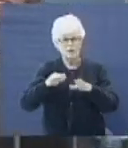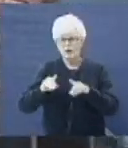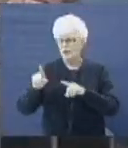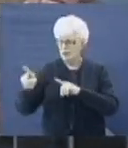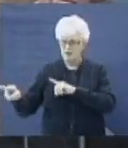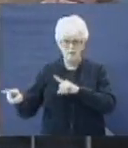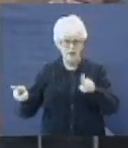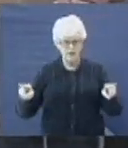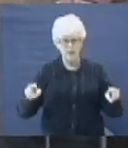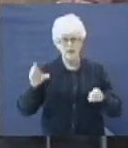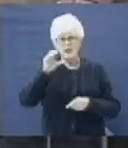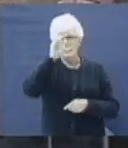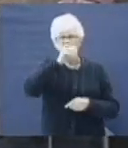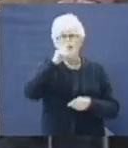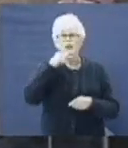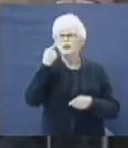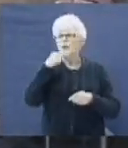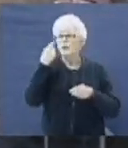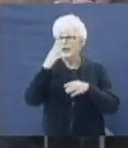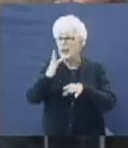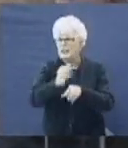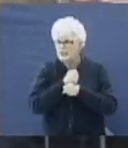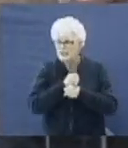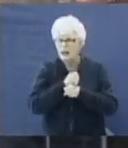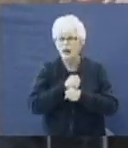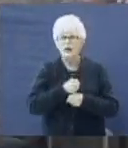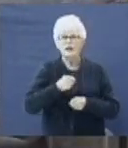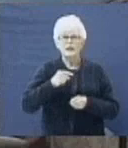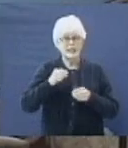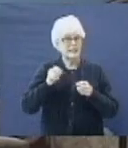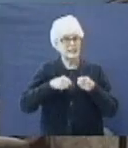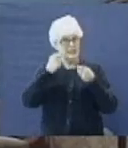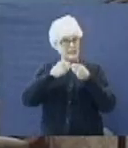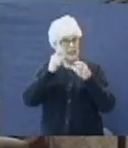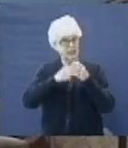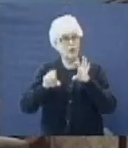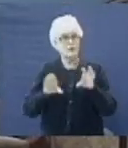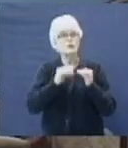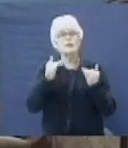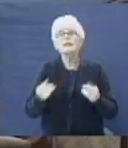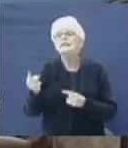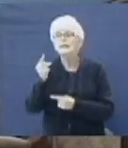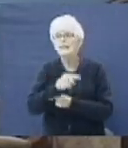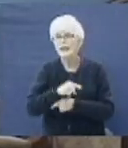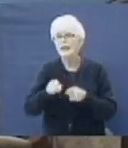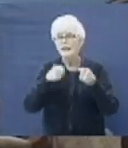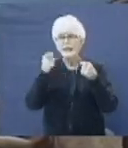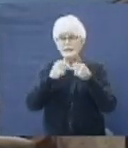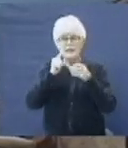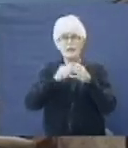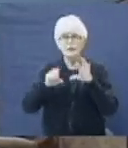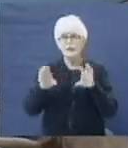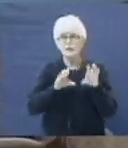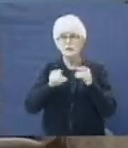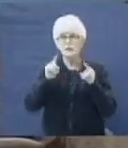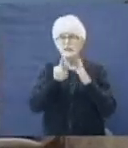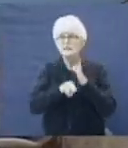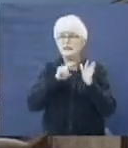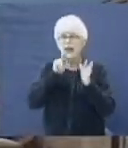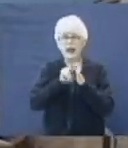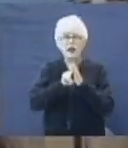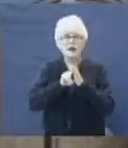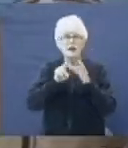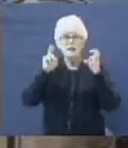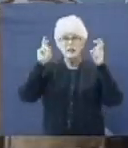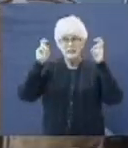and fro, seeking whom I may devour. That's exactly what he's doing in this day. That's exactly what he's doing in this hour. Can